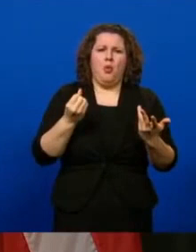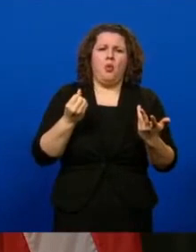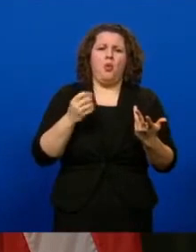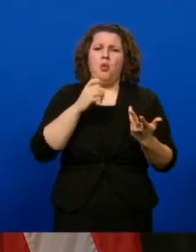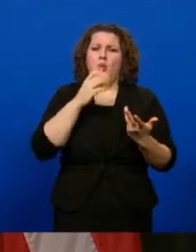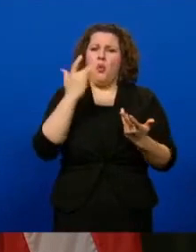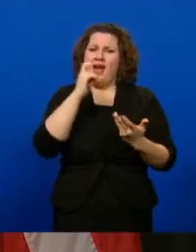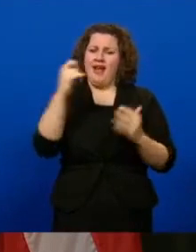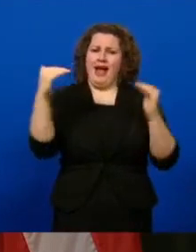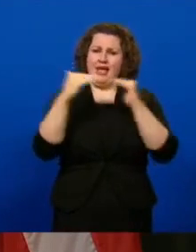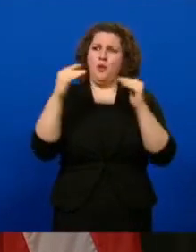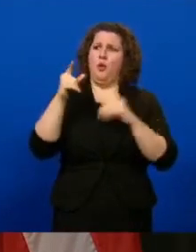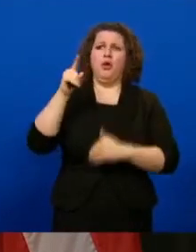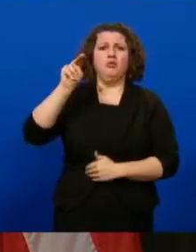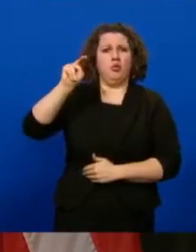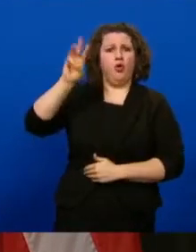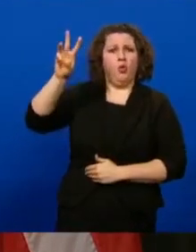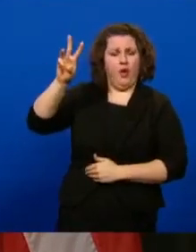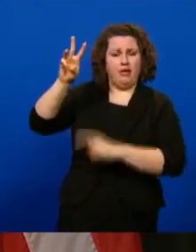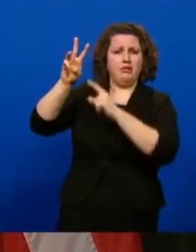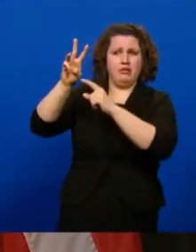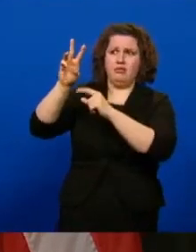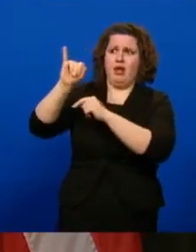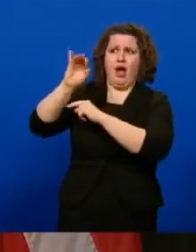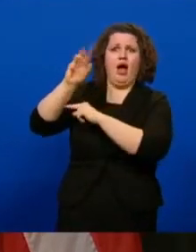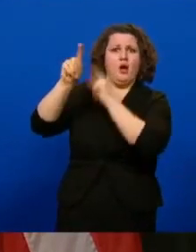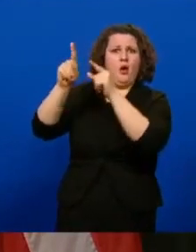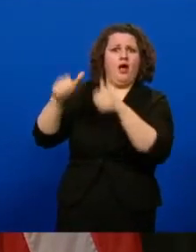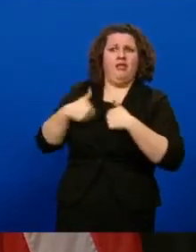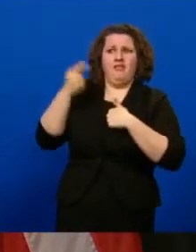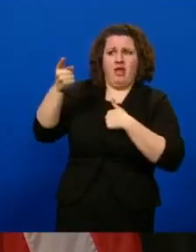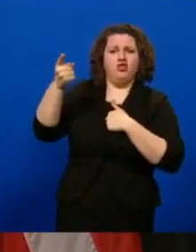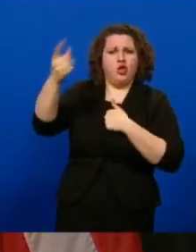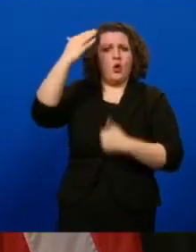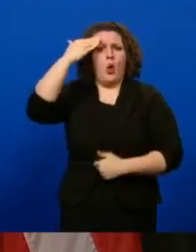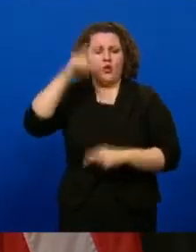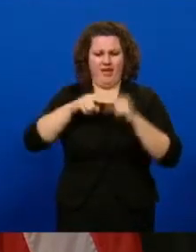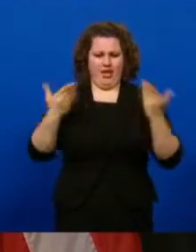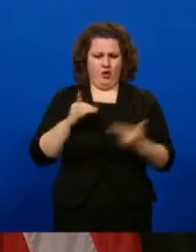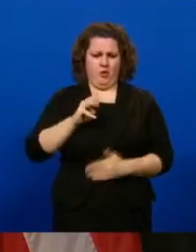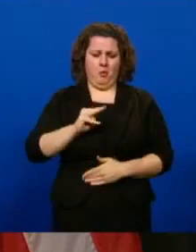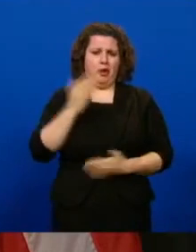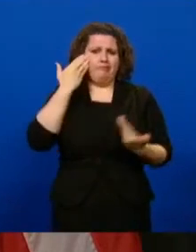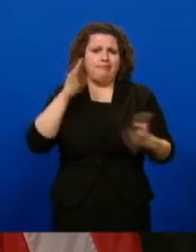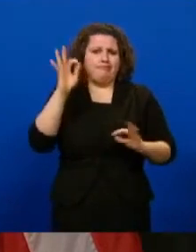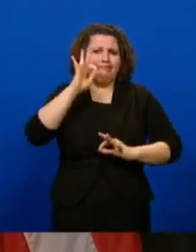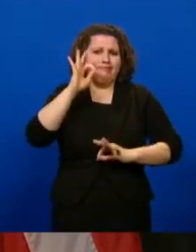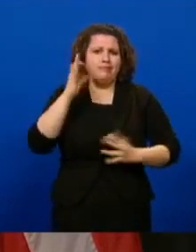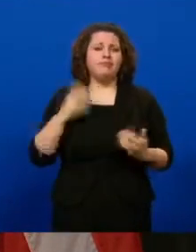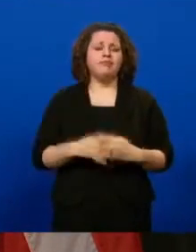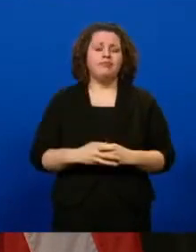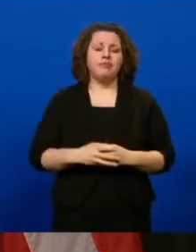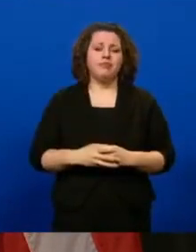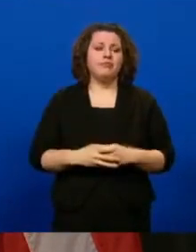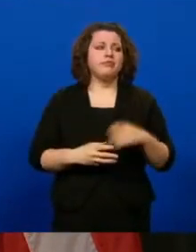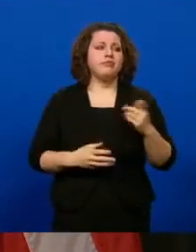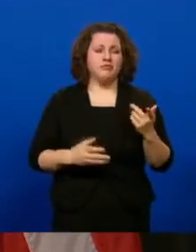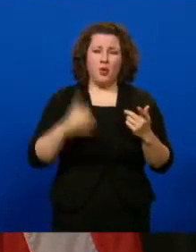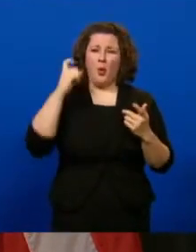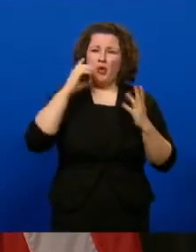equally across Iowa to people in similar situations? Well, so Kay, I've spent a lot of time talking about